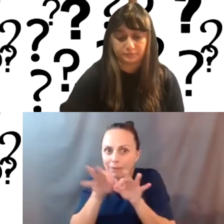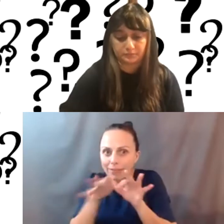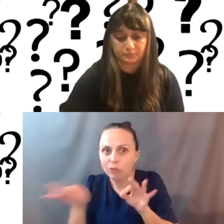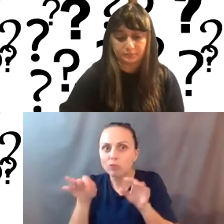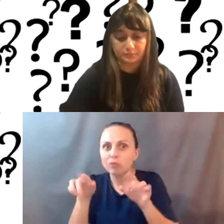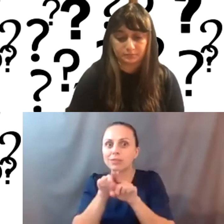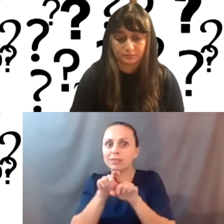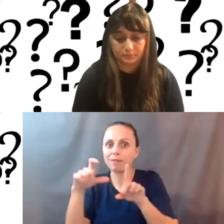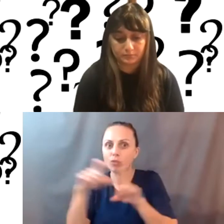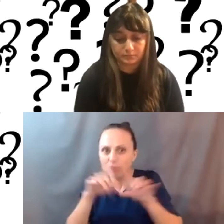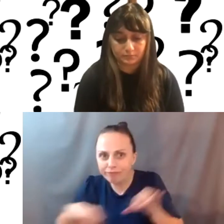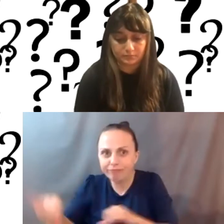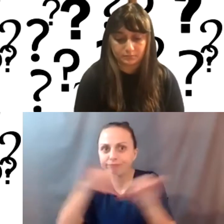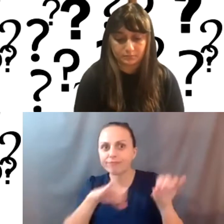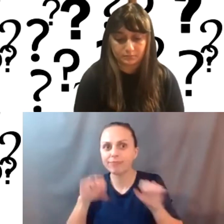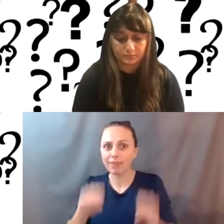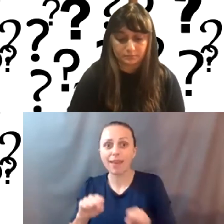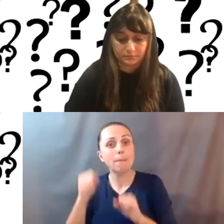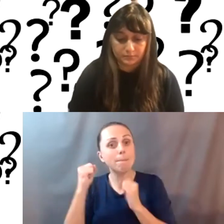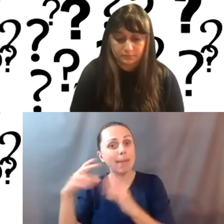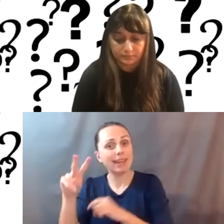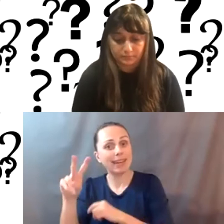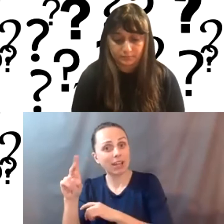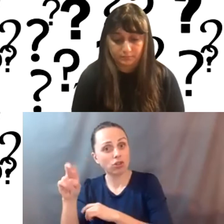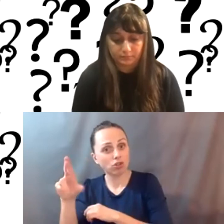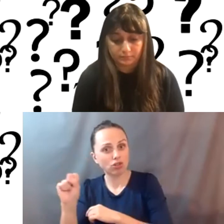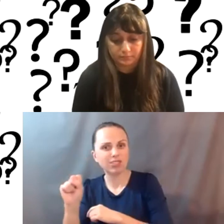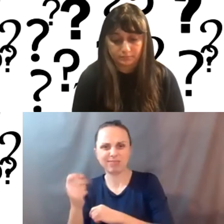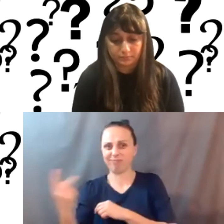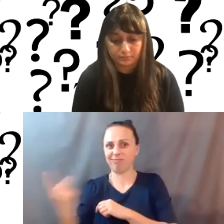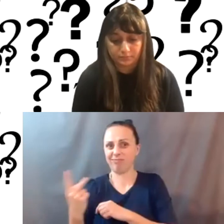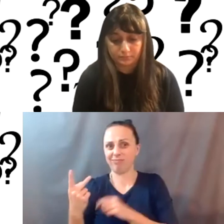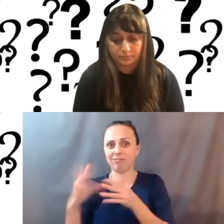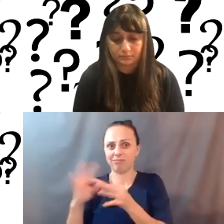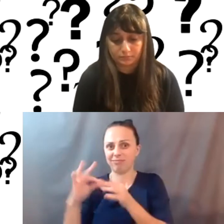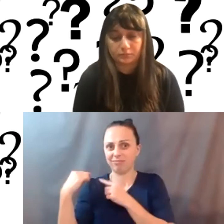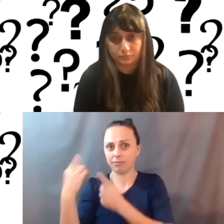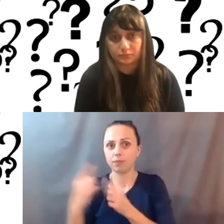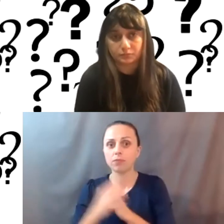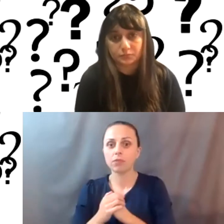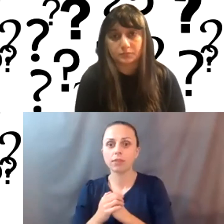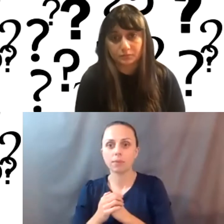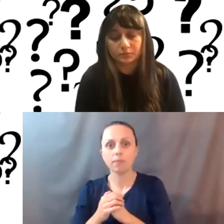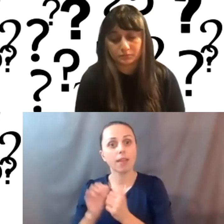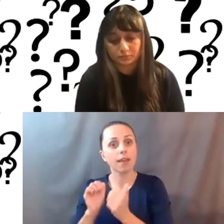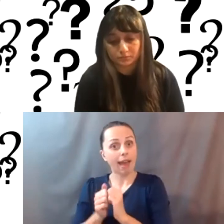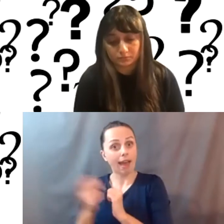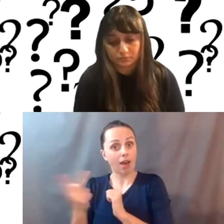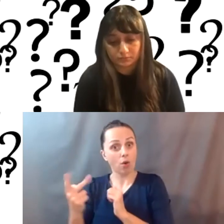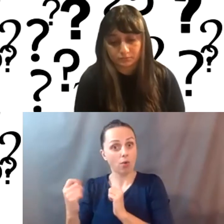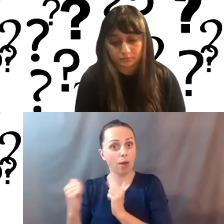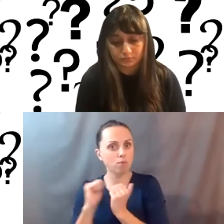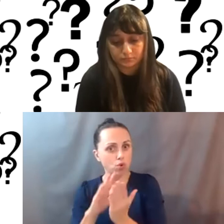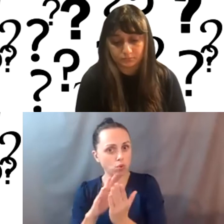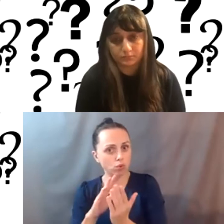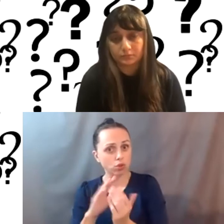And obviously, you know, the, for many vendors, one of the things Angie and I have talked about is like how they approach you, you know, do